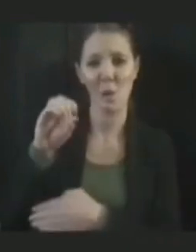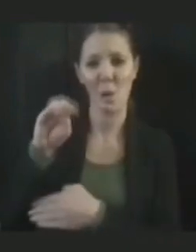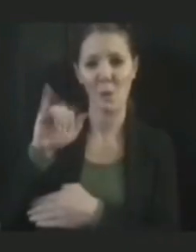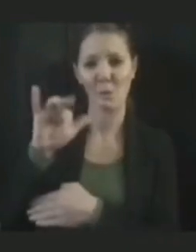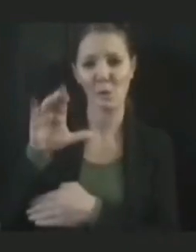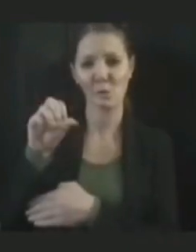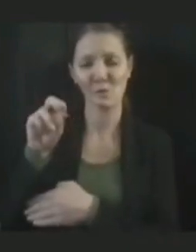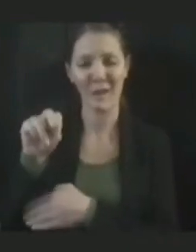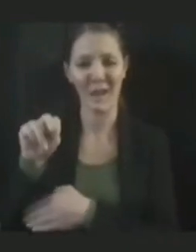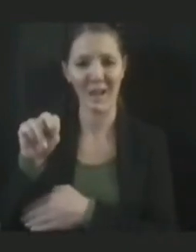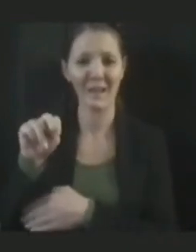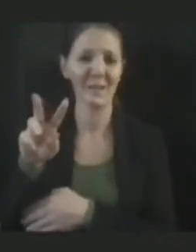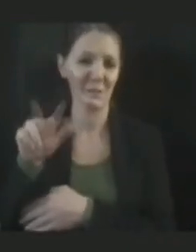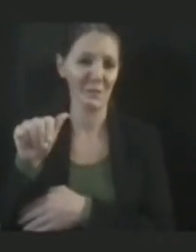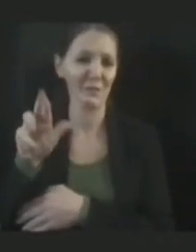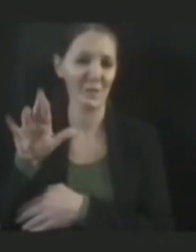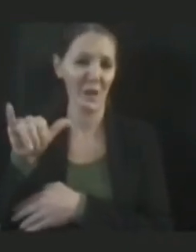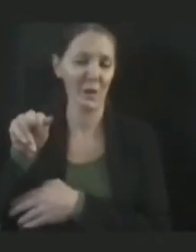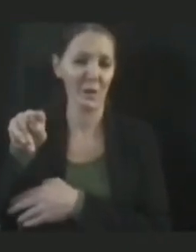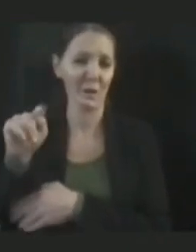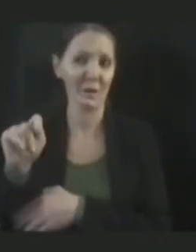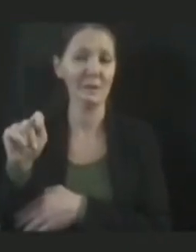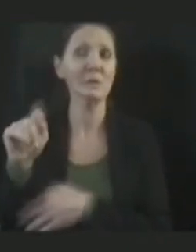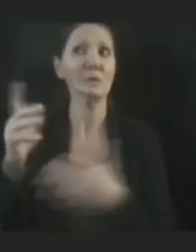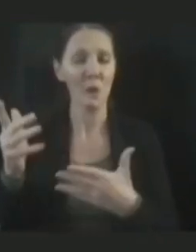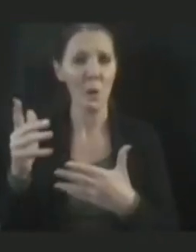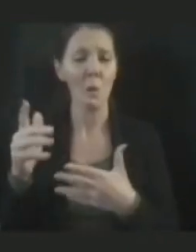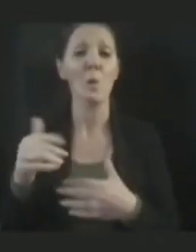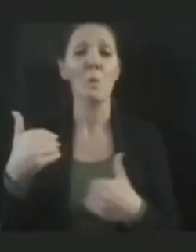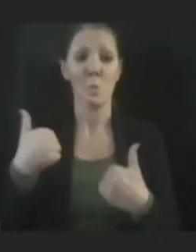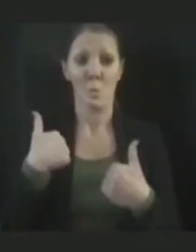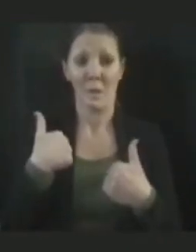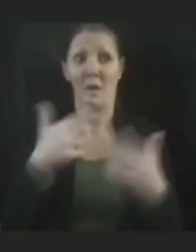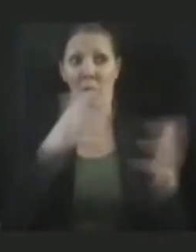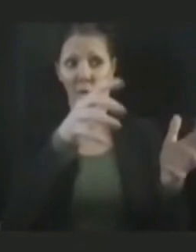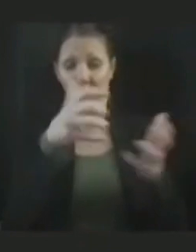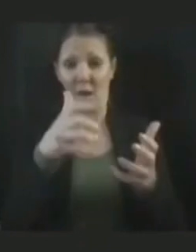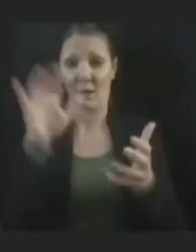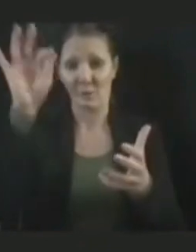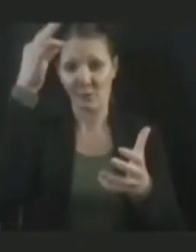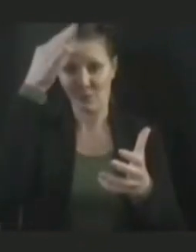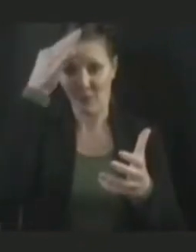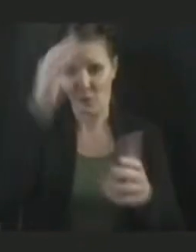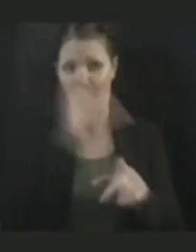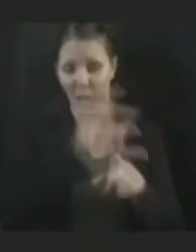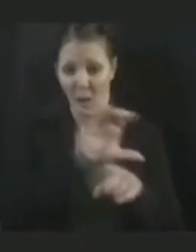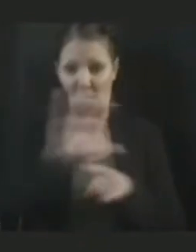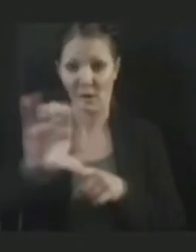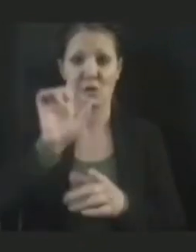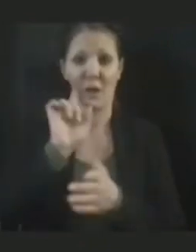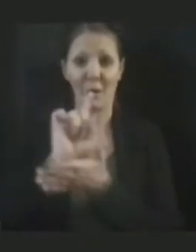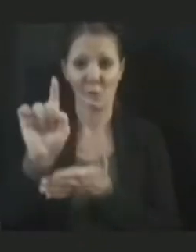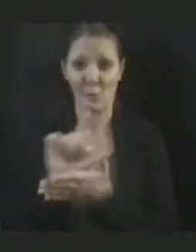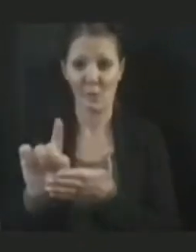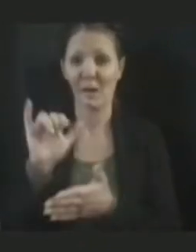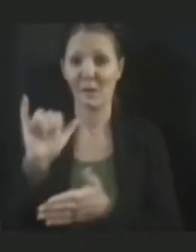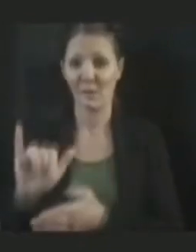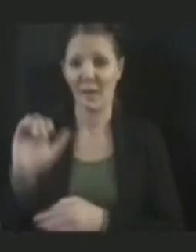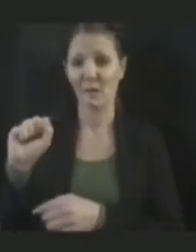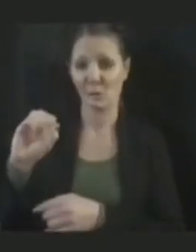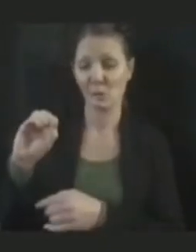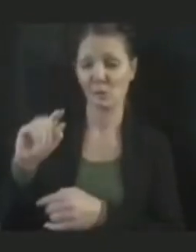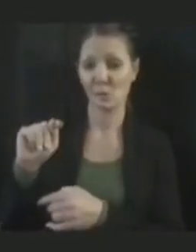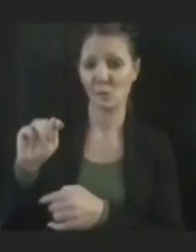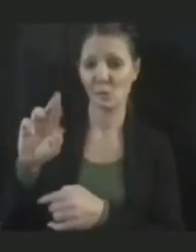your point, we get a federal allocation every week of Sotrovimab. And we are not really accepting the